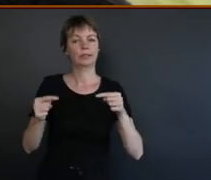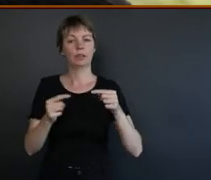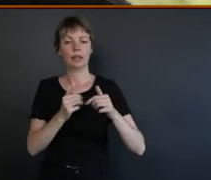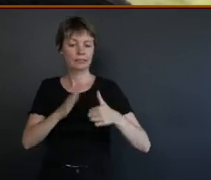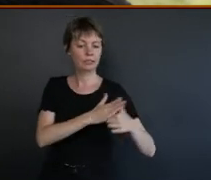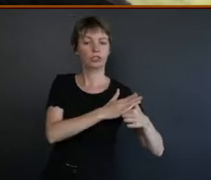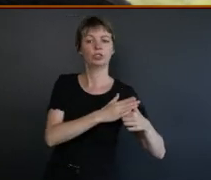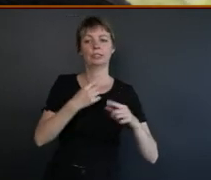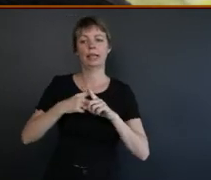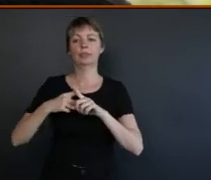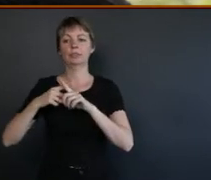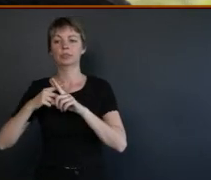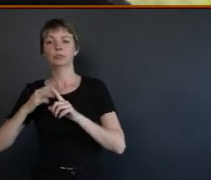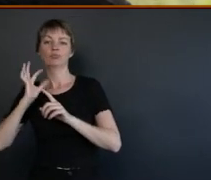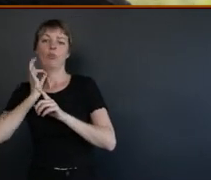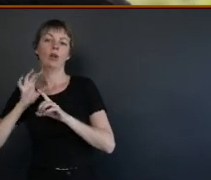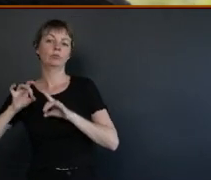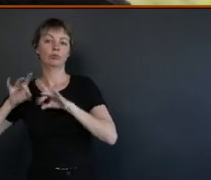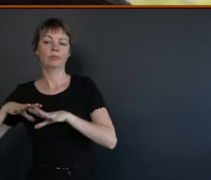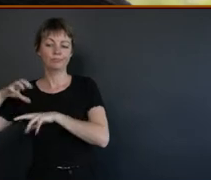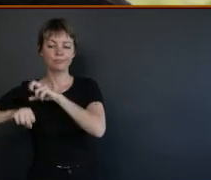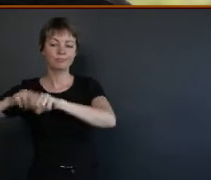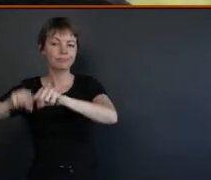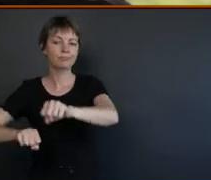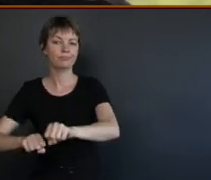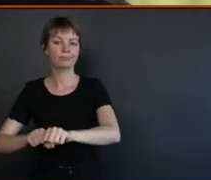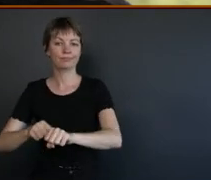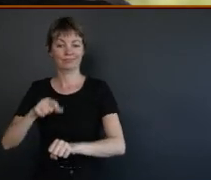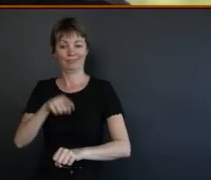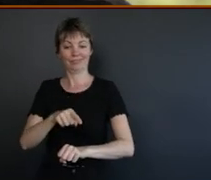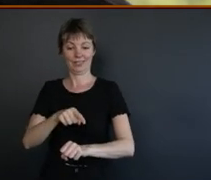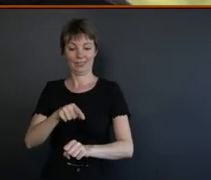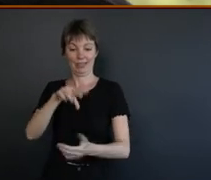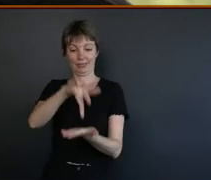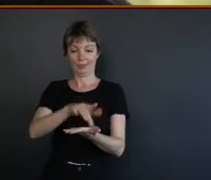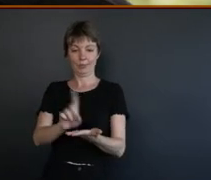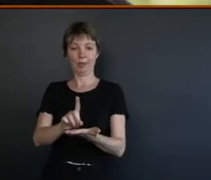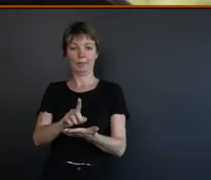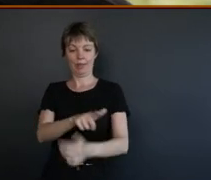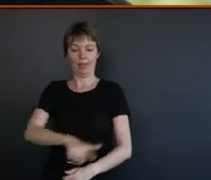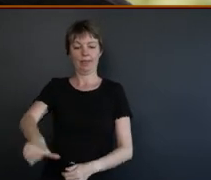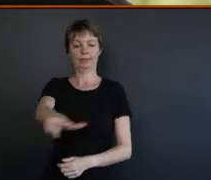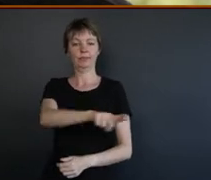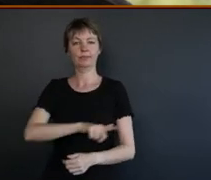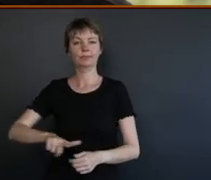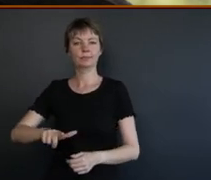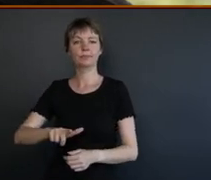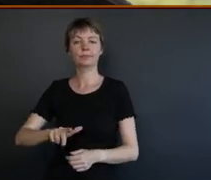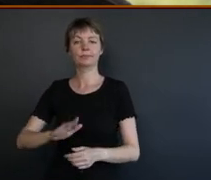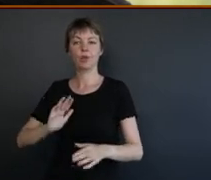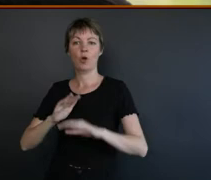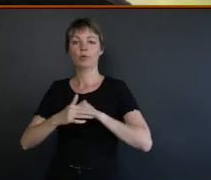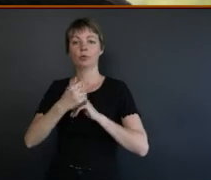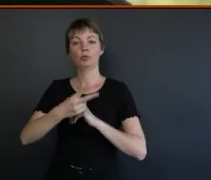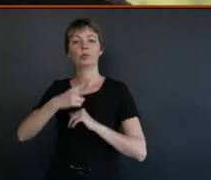is land. Yeah. And, well, as we can see from 230 years of occupation, their lack